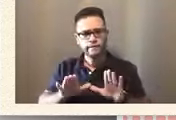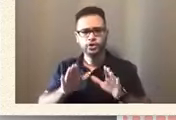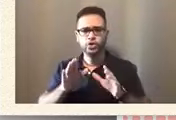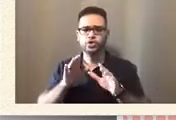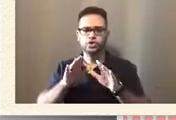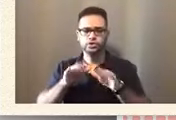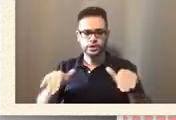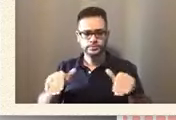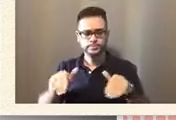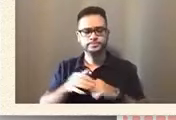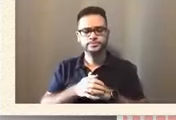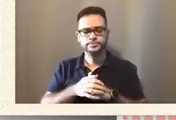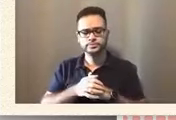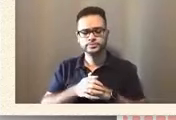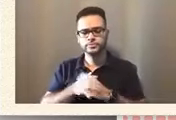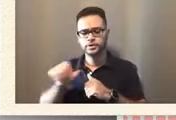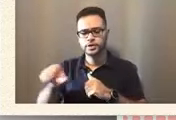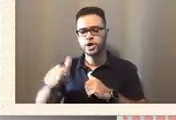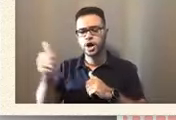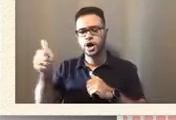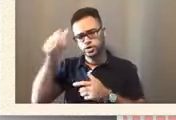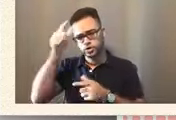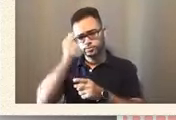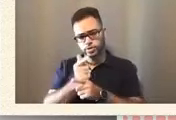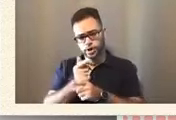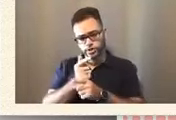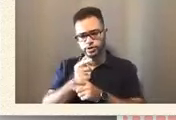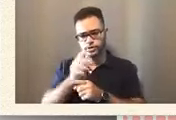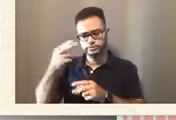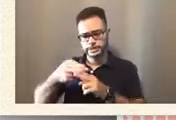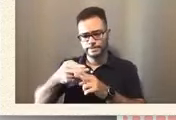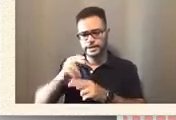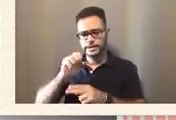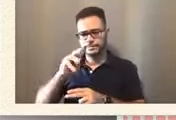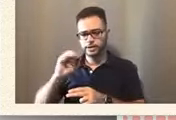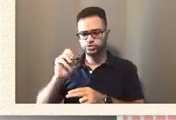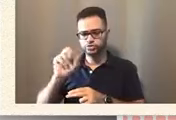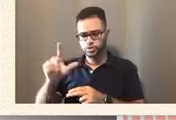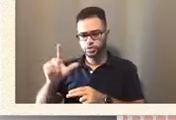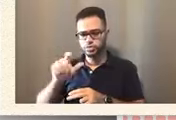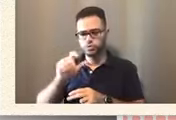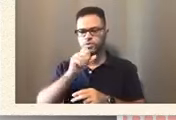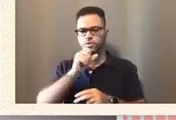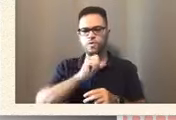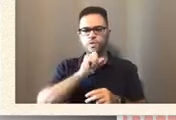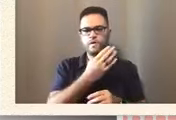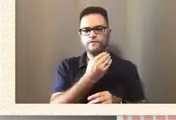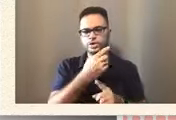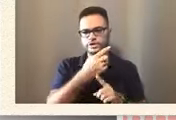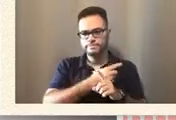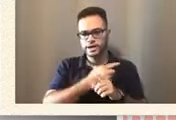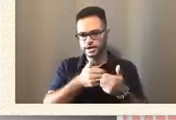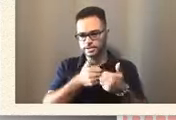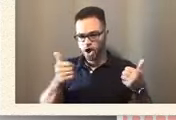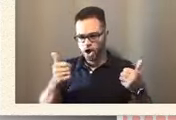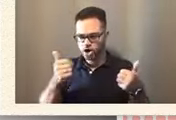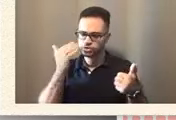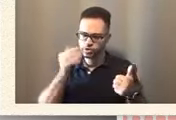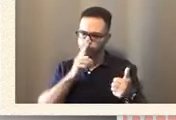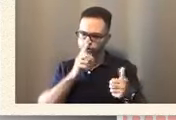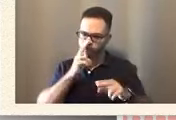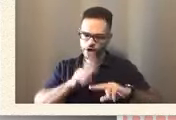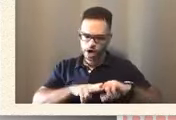other brother is neurotypical. His other brother's named Emmanuel. They're 14 months apart. So can you imagine how fun that is? They're almost twins.